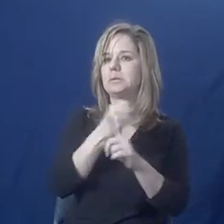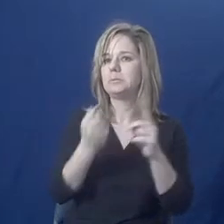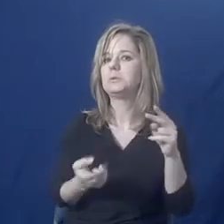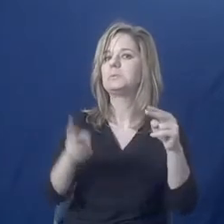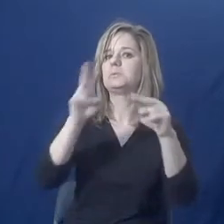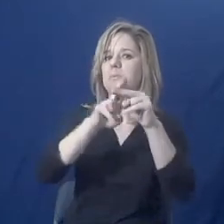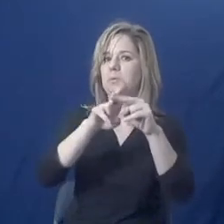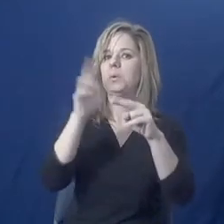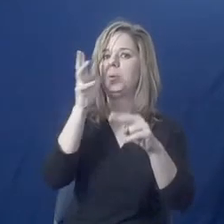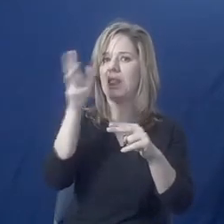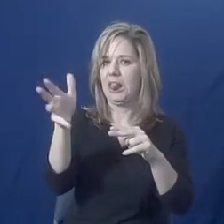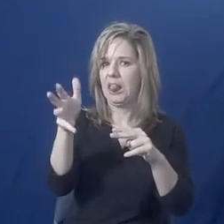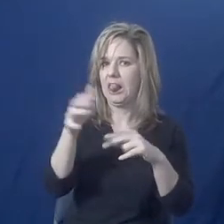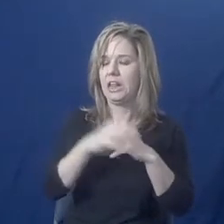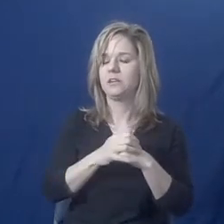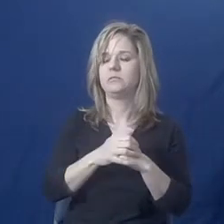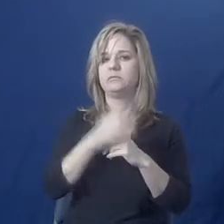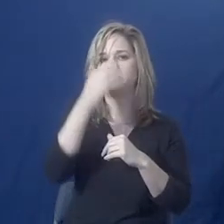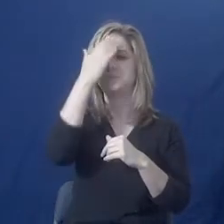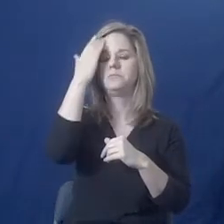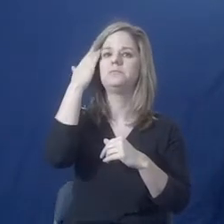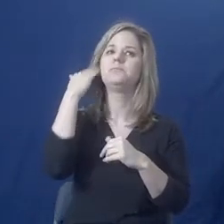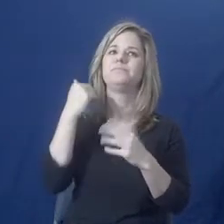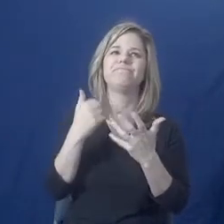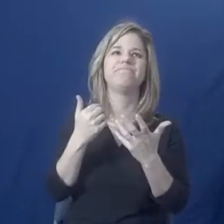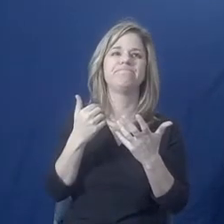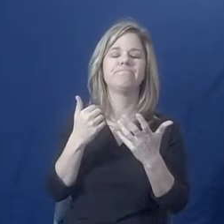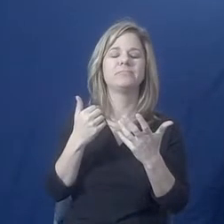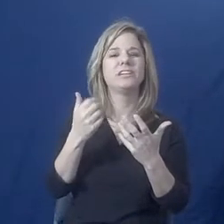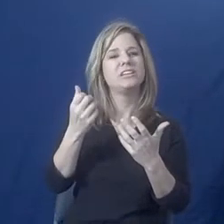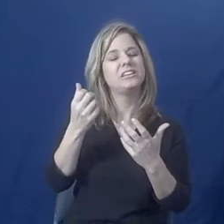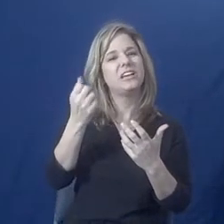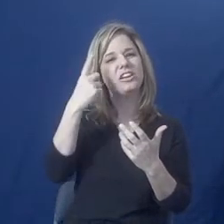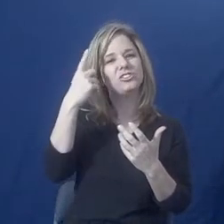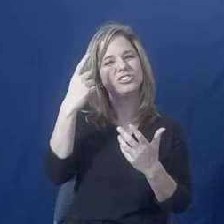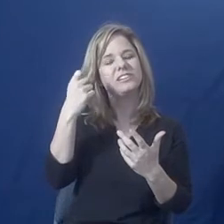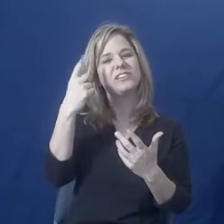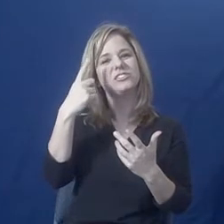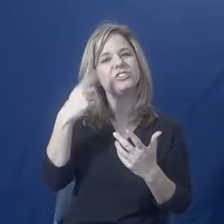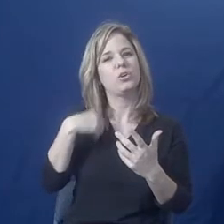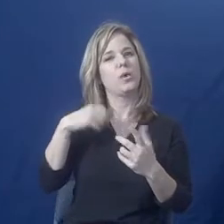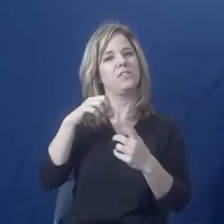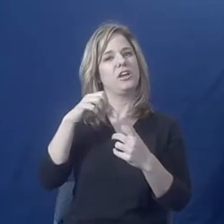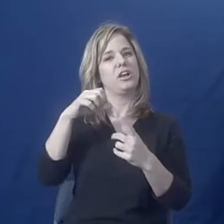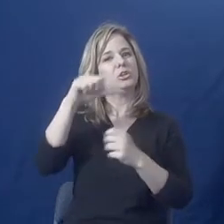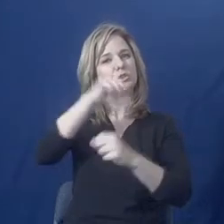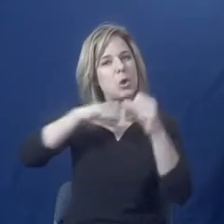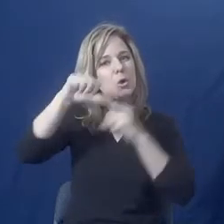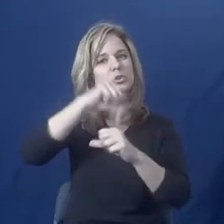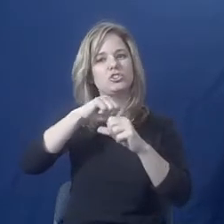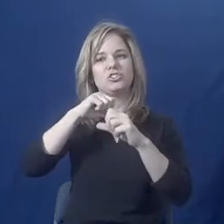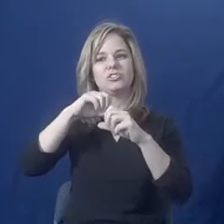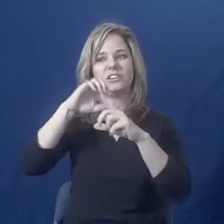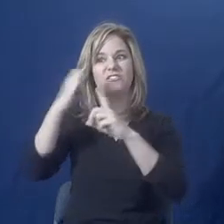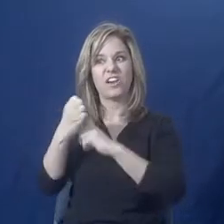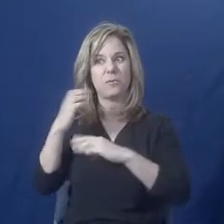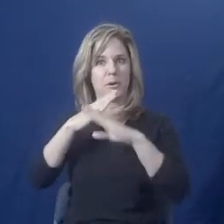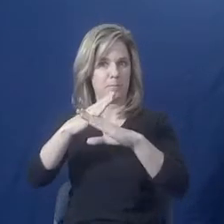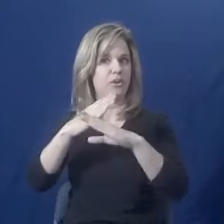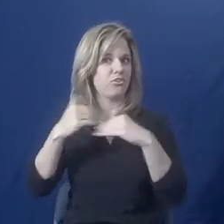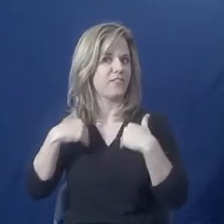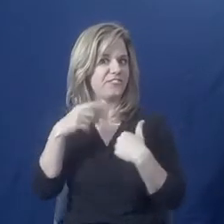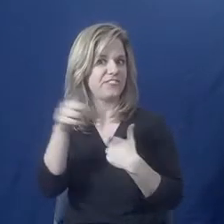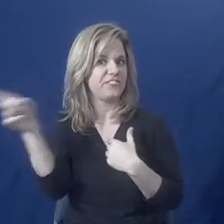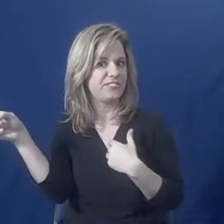And so there are not only the social and environmental barriers that are out there in the